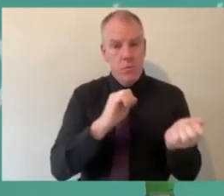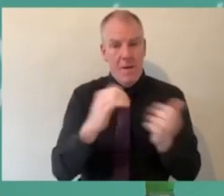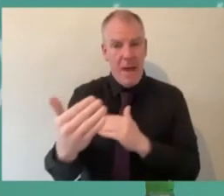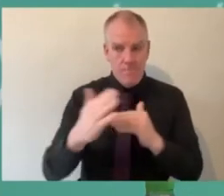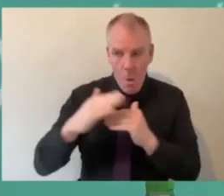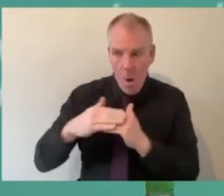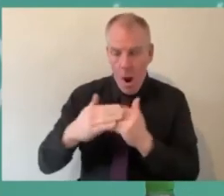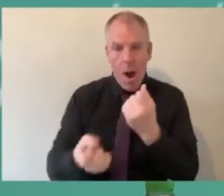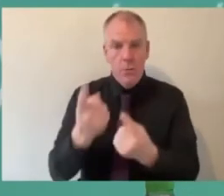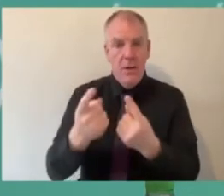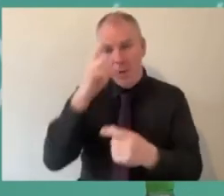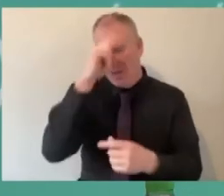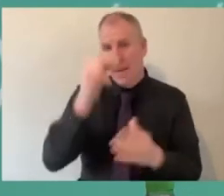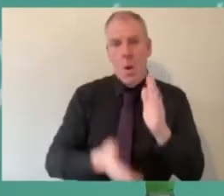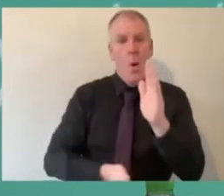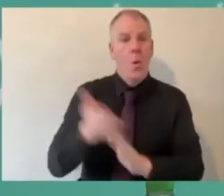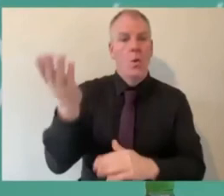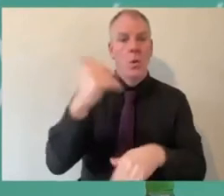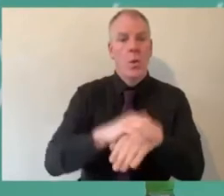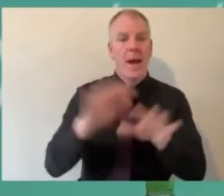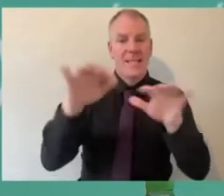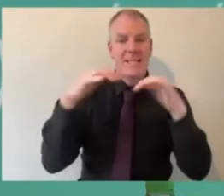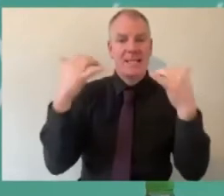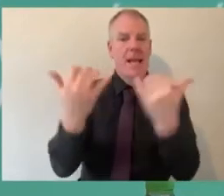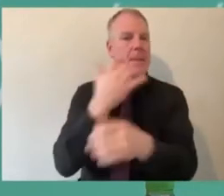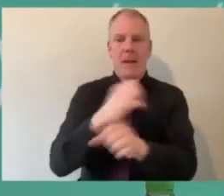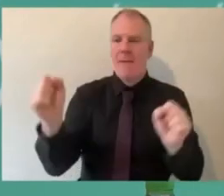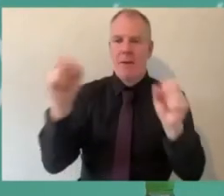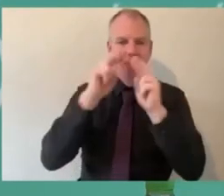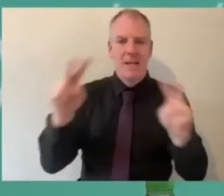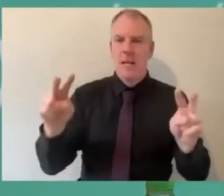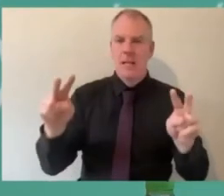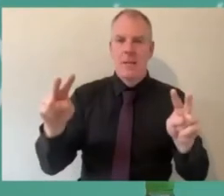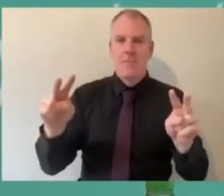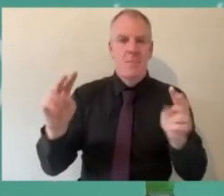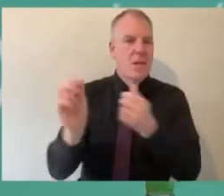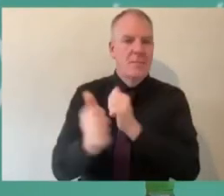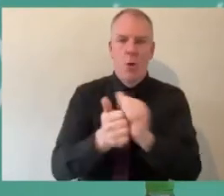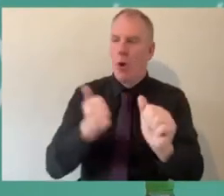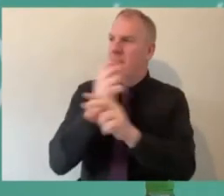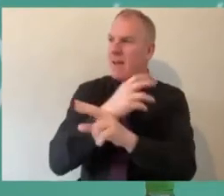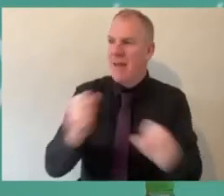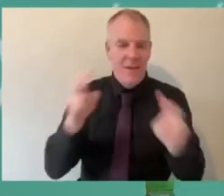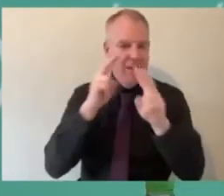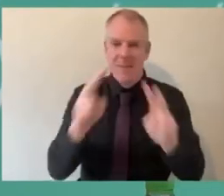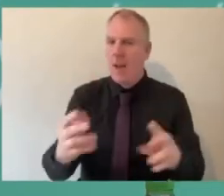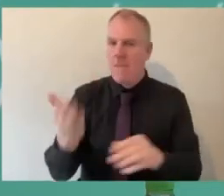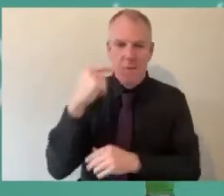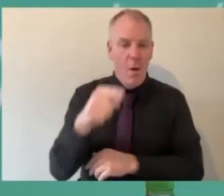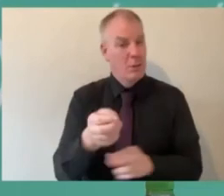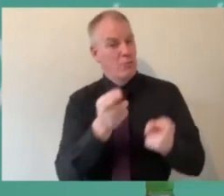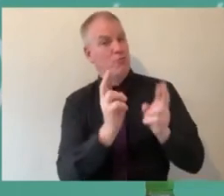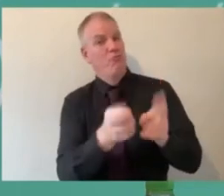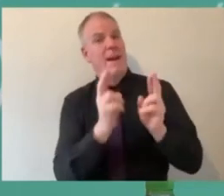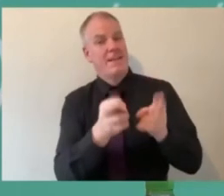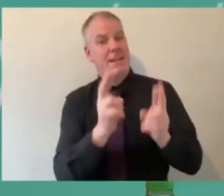for example to go to um a stadium that they've never been before in a sport they've never um had an experience of before and you're right it brings on